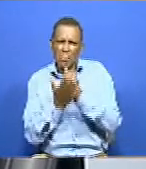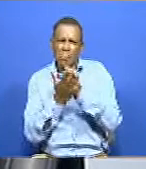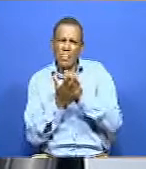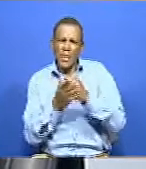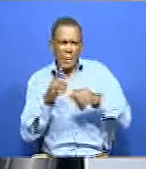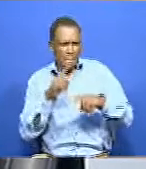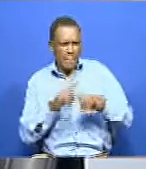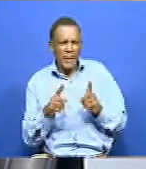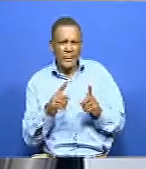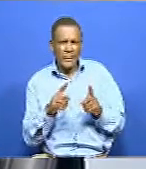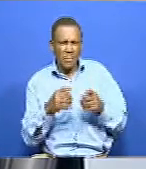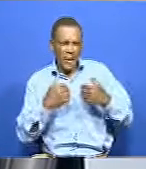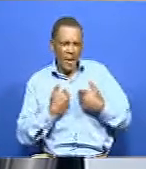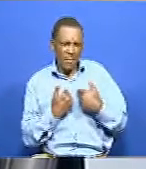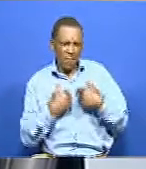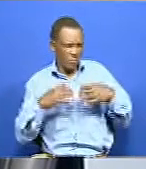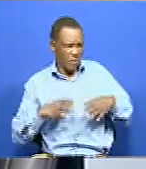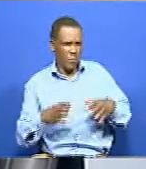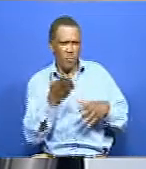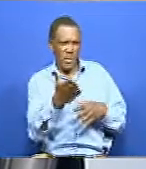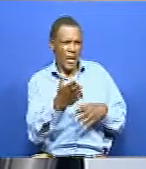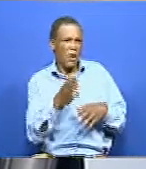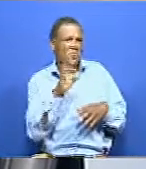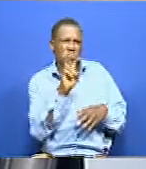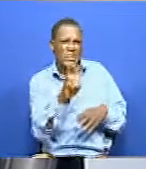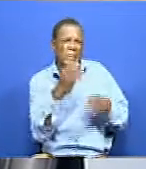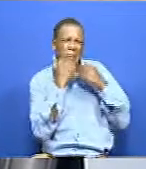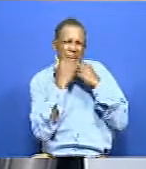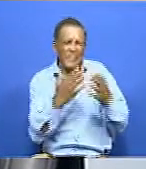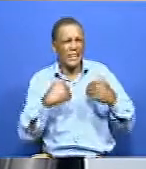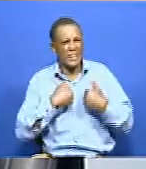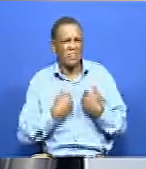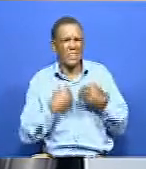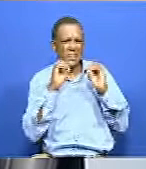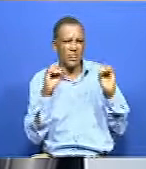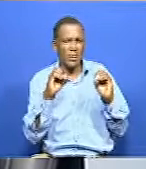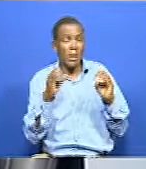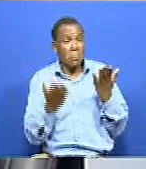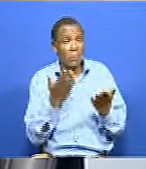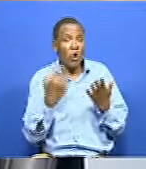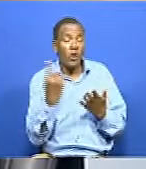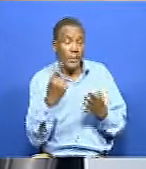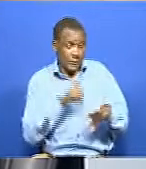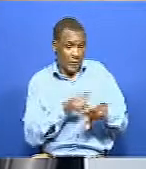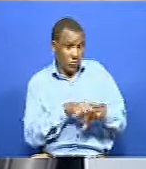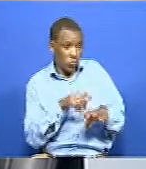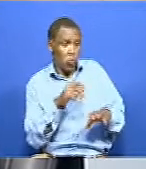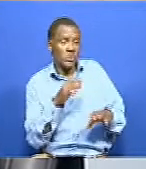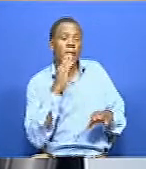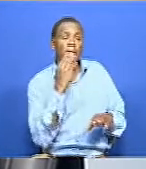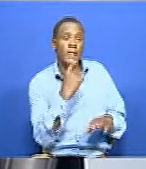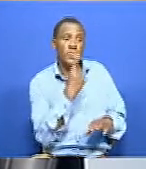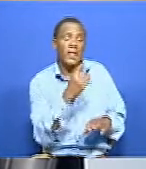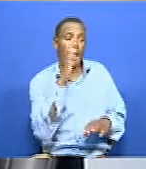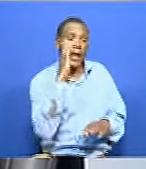physically visible in your naked eyes until you interact with me. Maybe you say hi, and I'm not responding back to